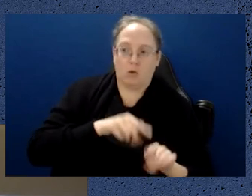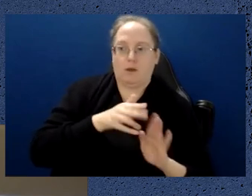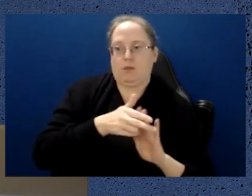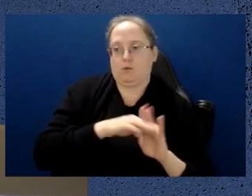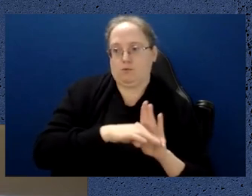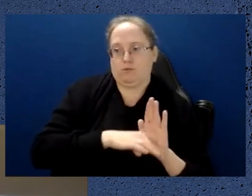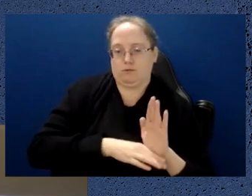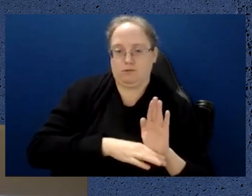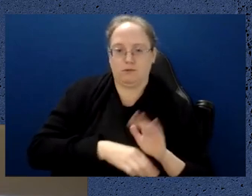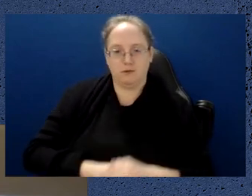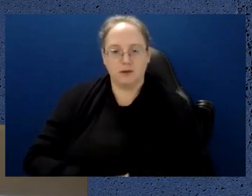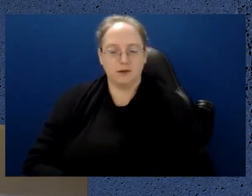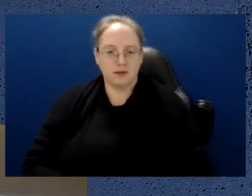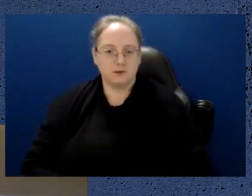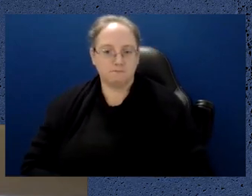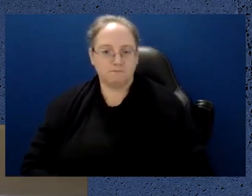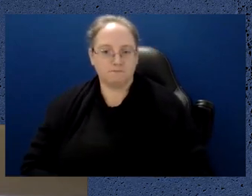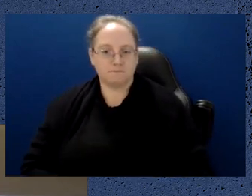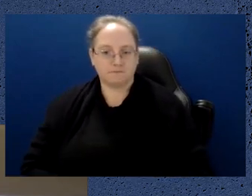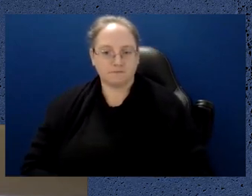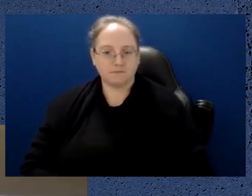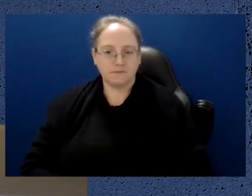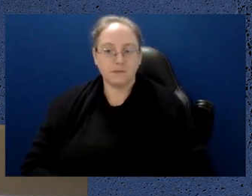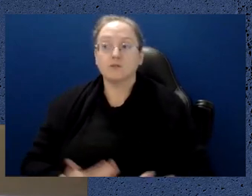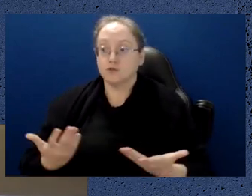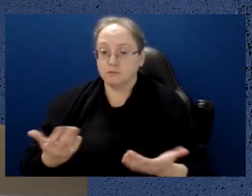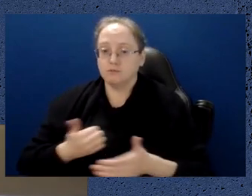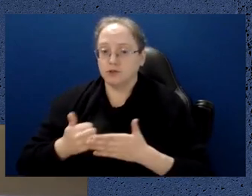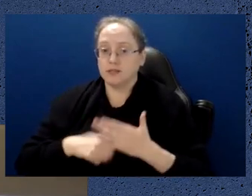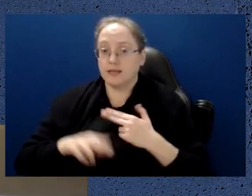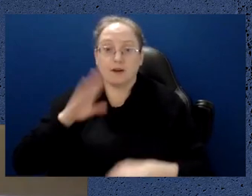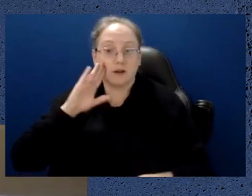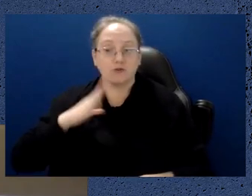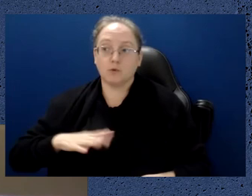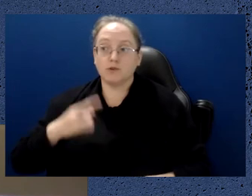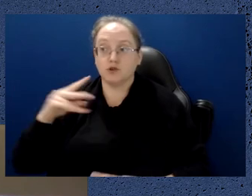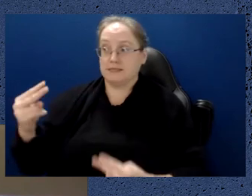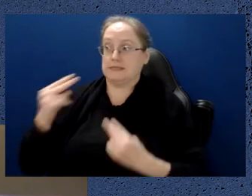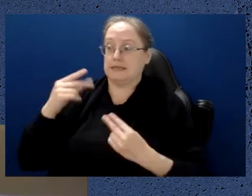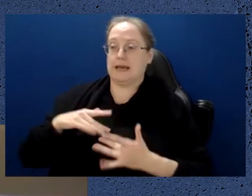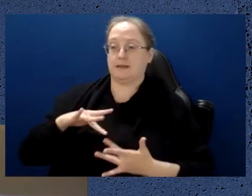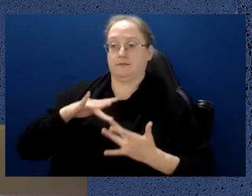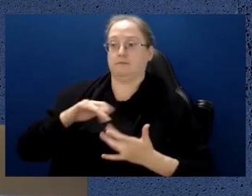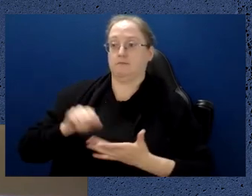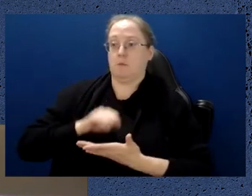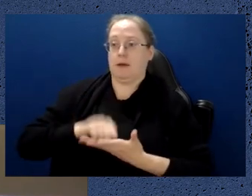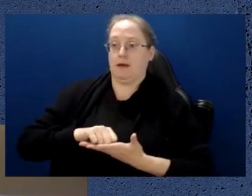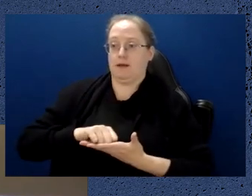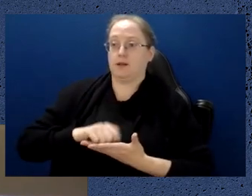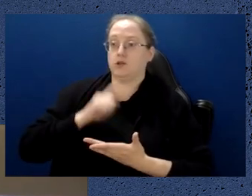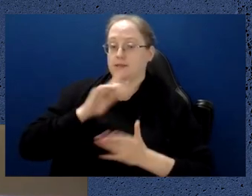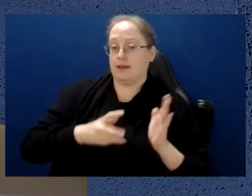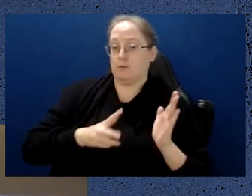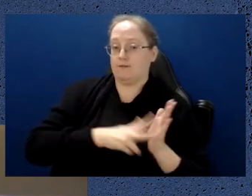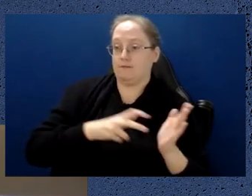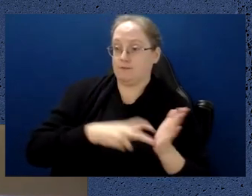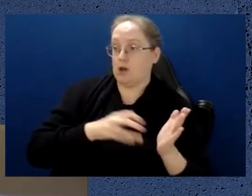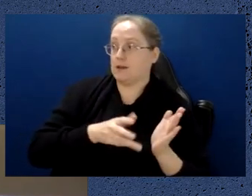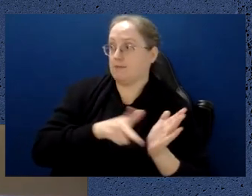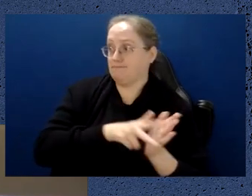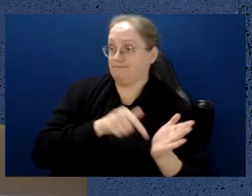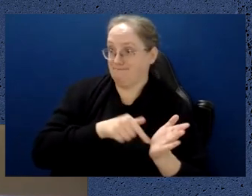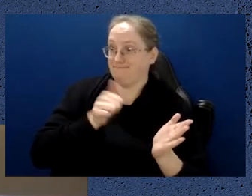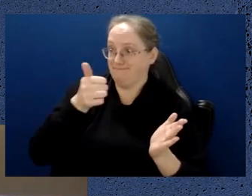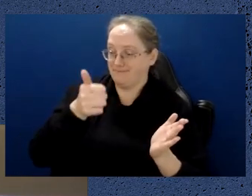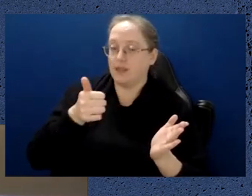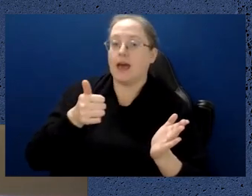that is something that a nation state wants to do, then they've signed up to it. And then the question, of course, is always does one want to